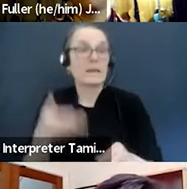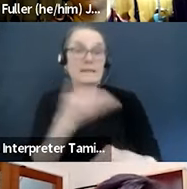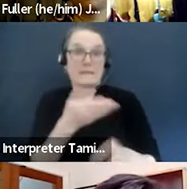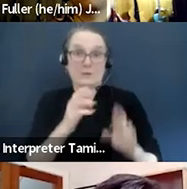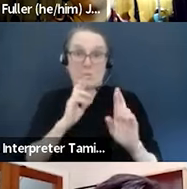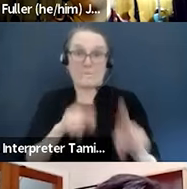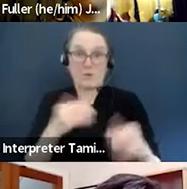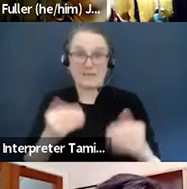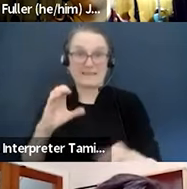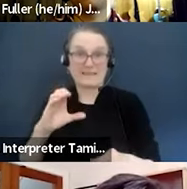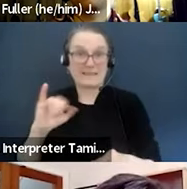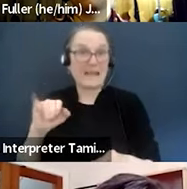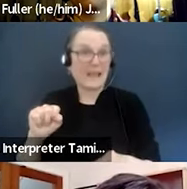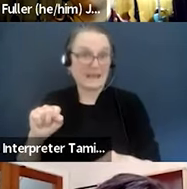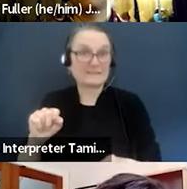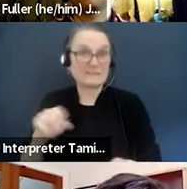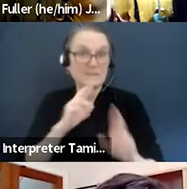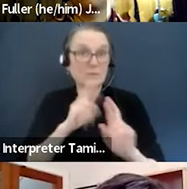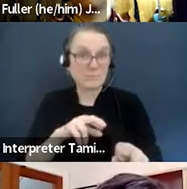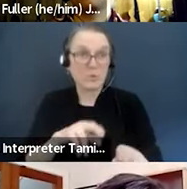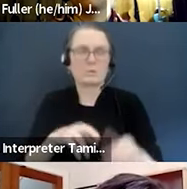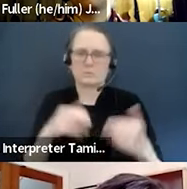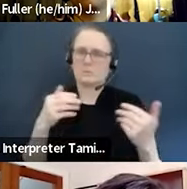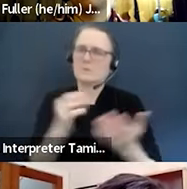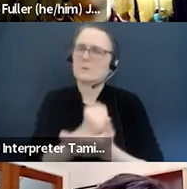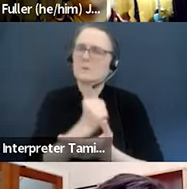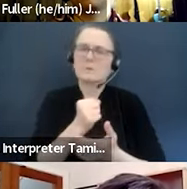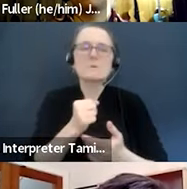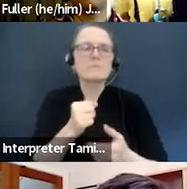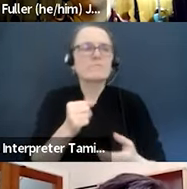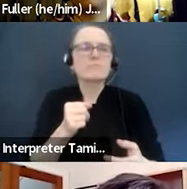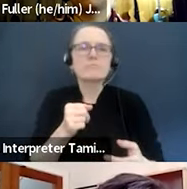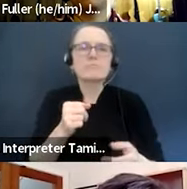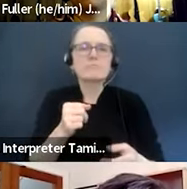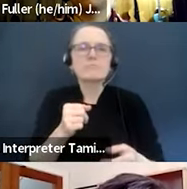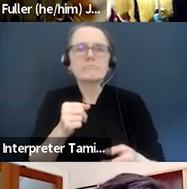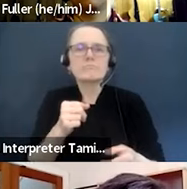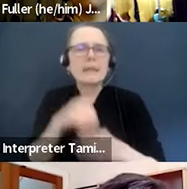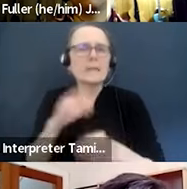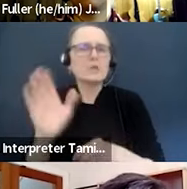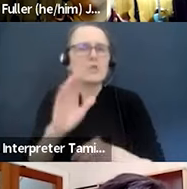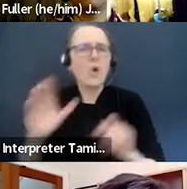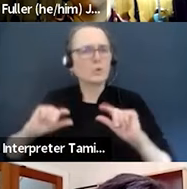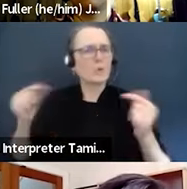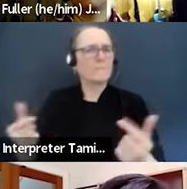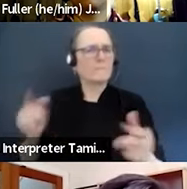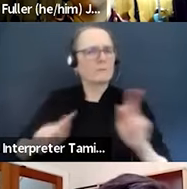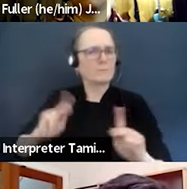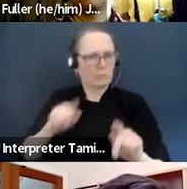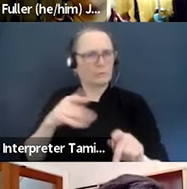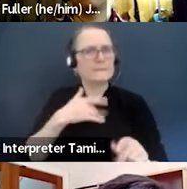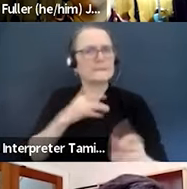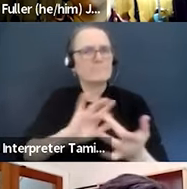it to like maybe the top 10 or 20 people in your portfolio. Right. Of like, hey, this has come out in the sector. I think it's really